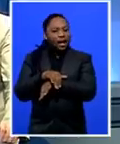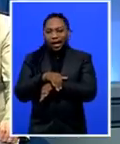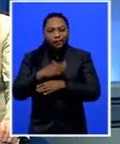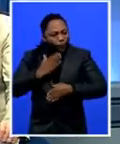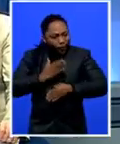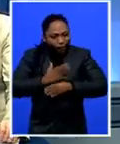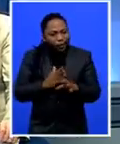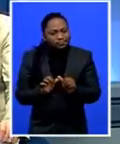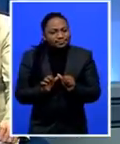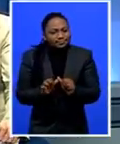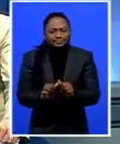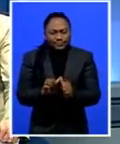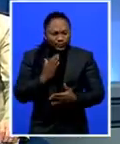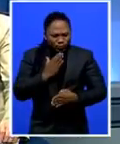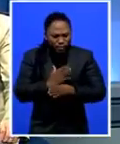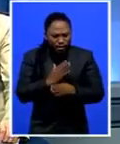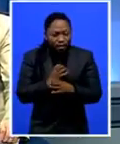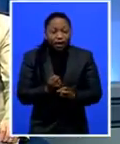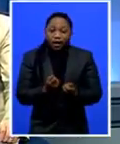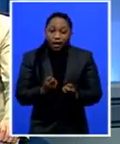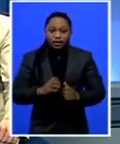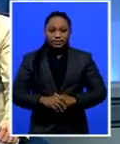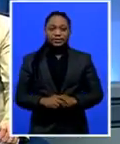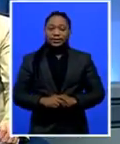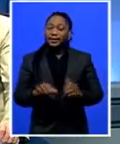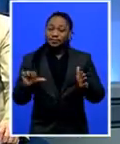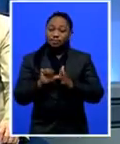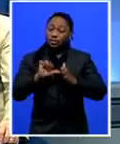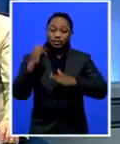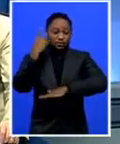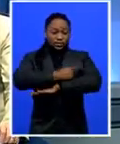to work very, very hard. This is a very big day for them. We're talking.